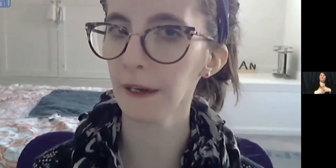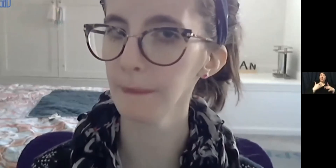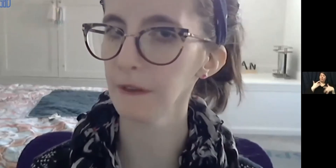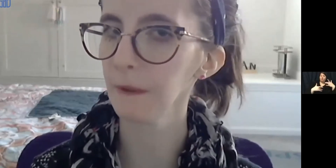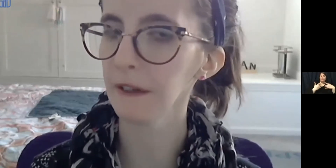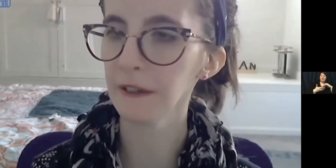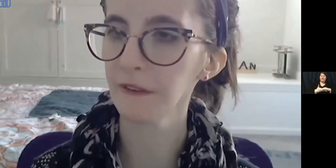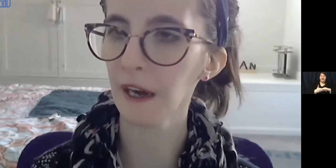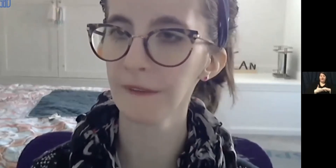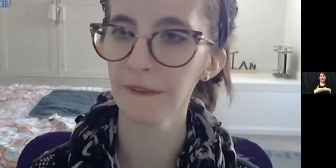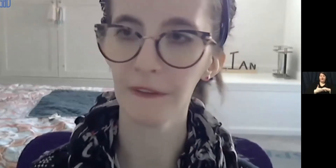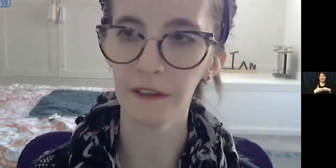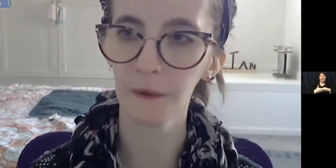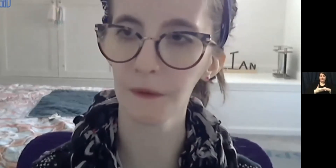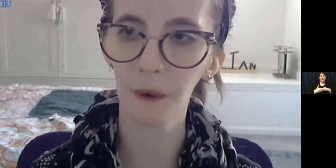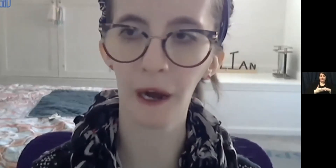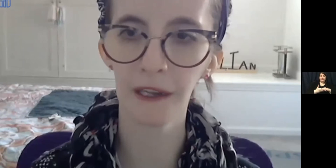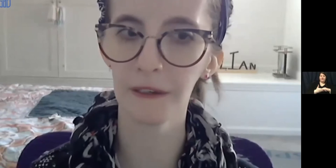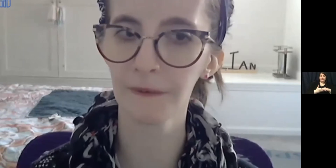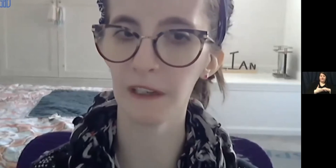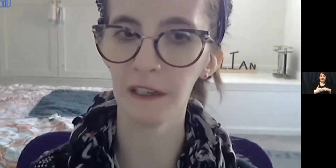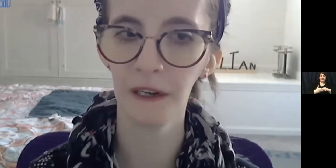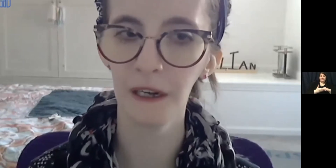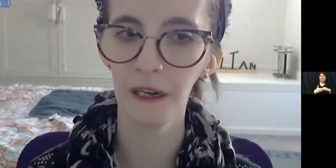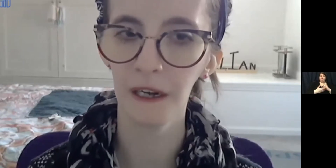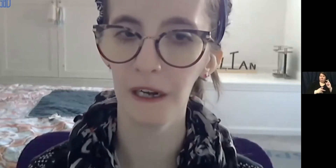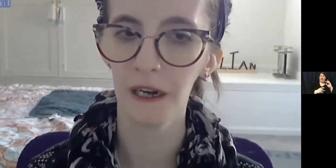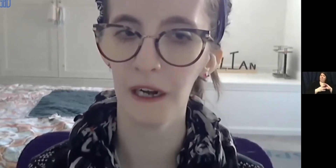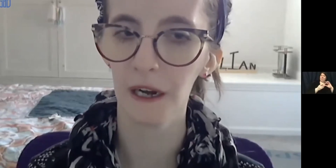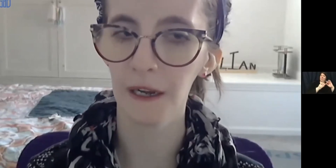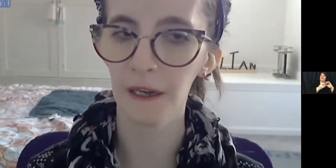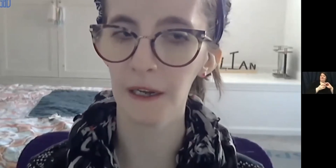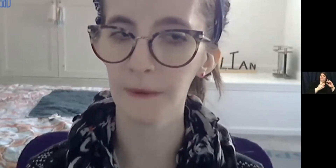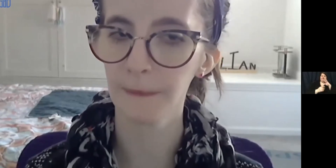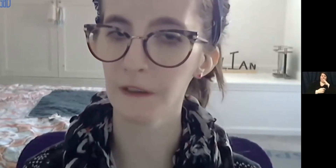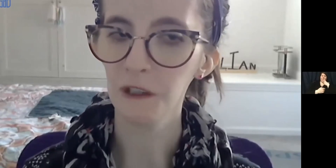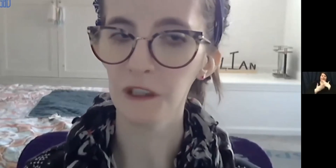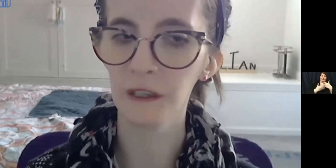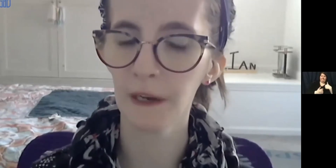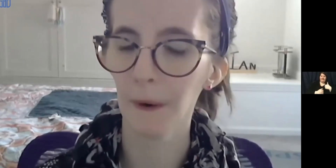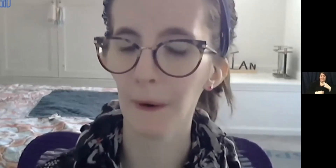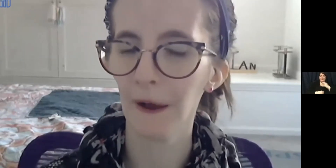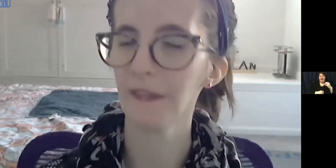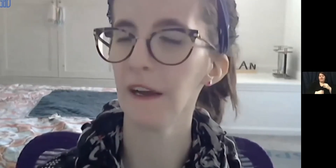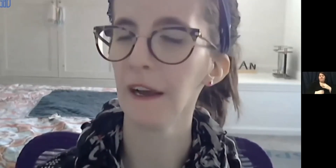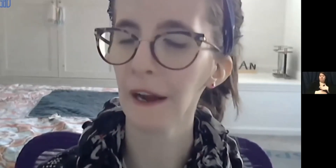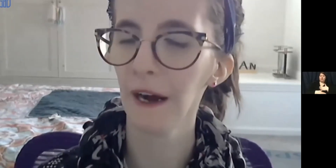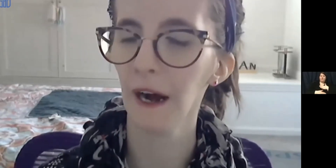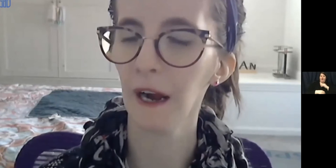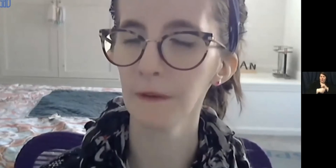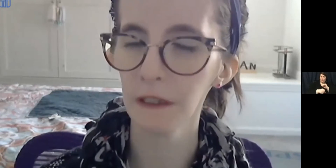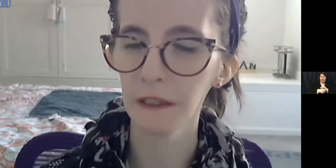the PYD staff think so highly of me and appreciate my work at this.